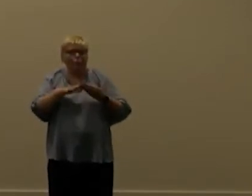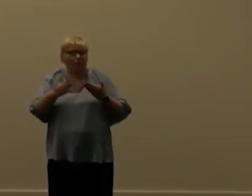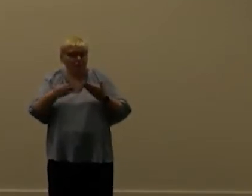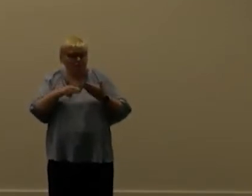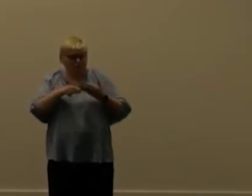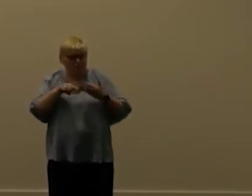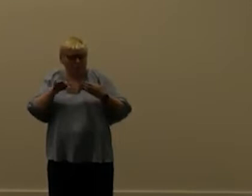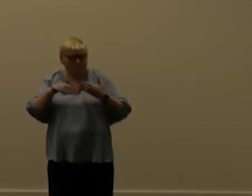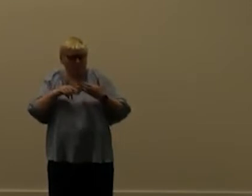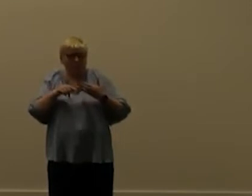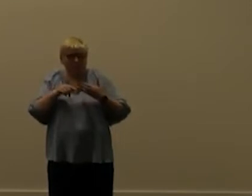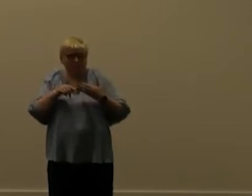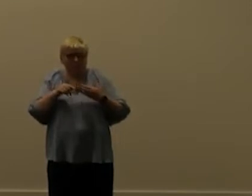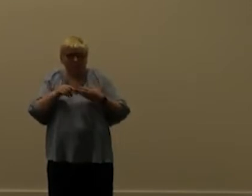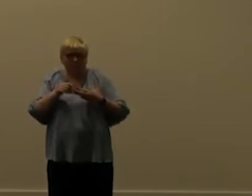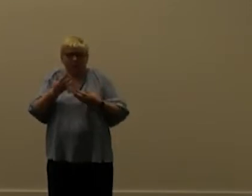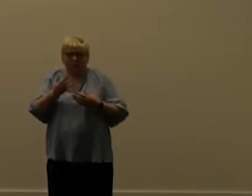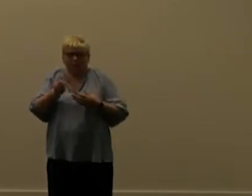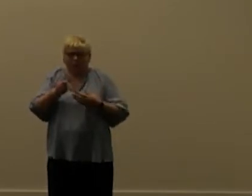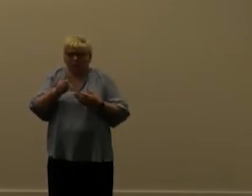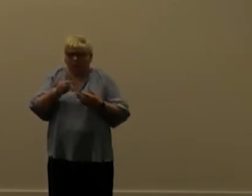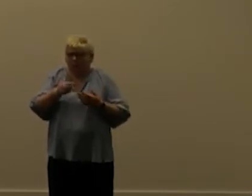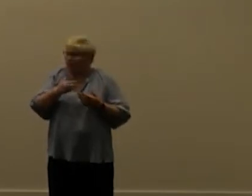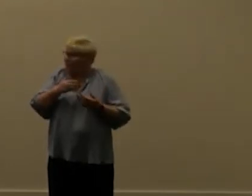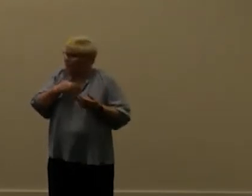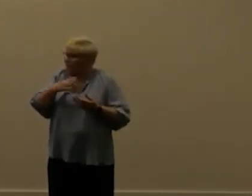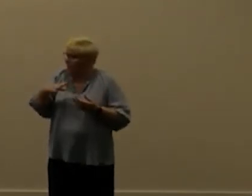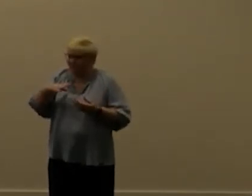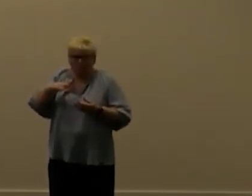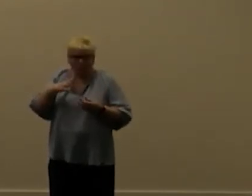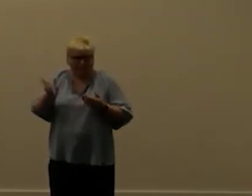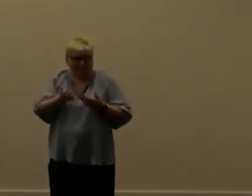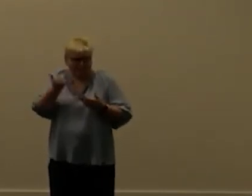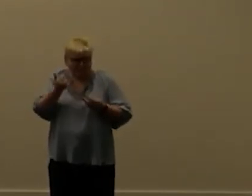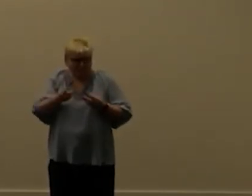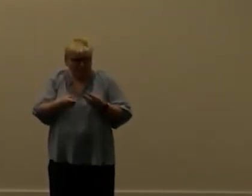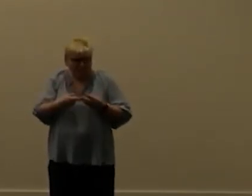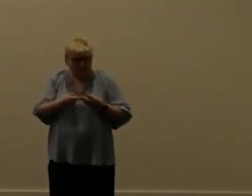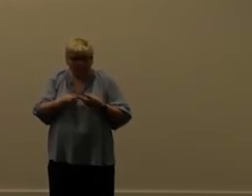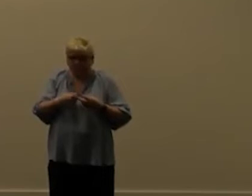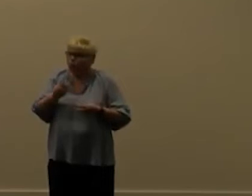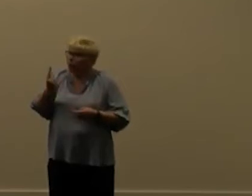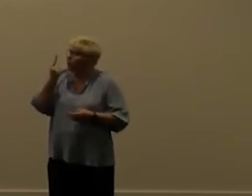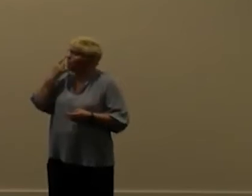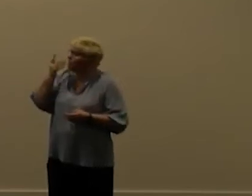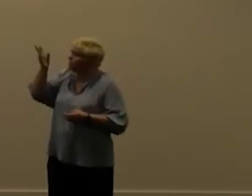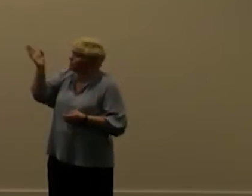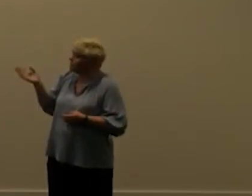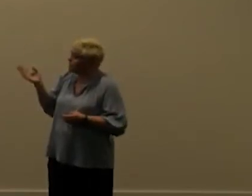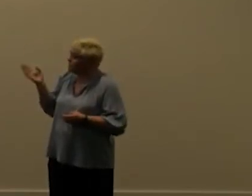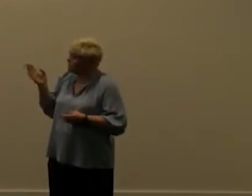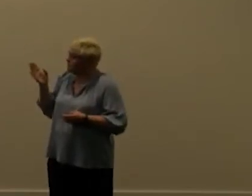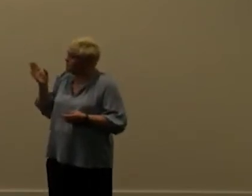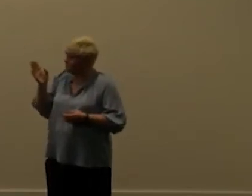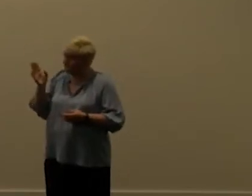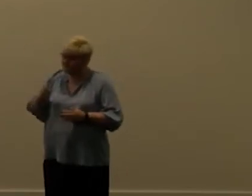flows and then as i'm a tv chef i've already done that so i've this is the csv file again um